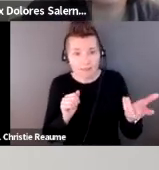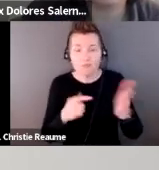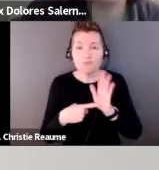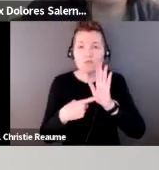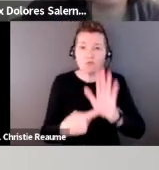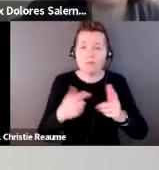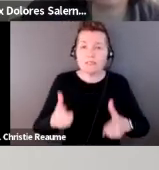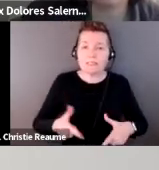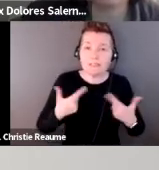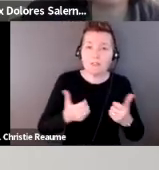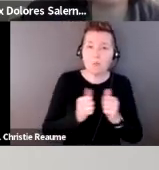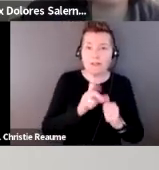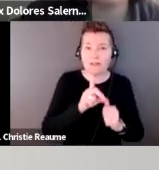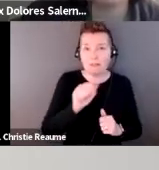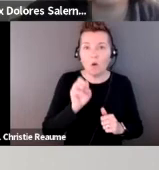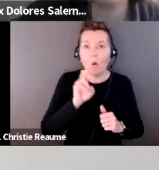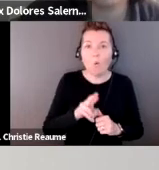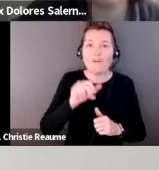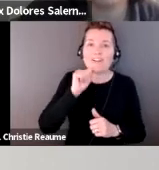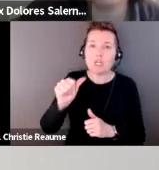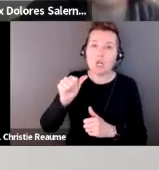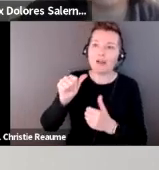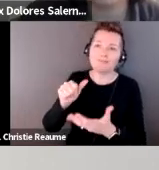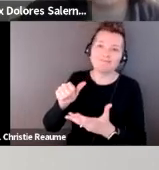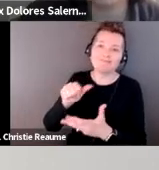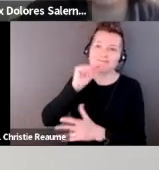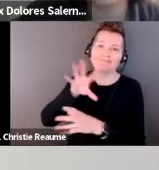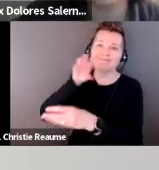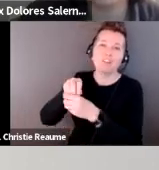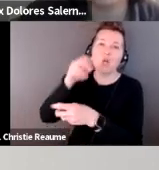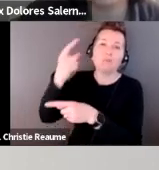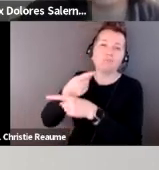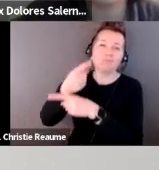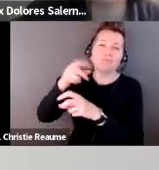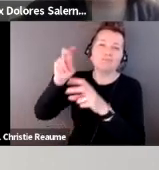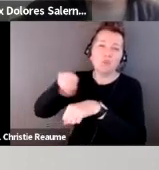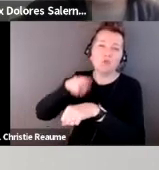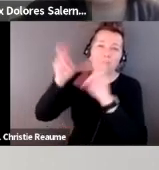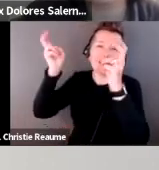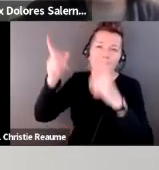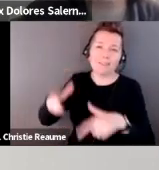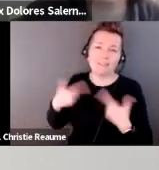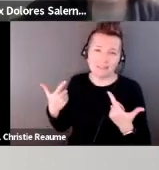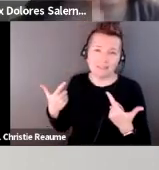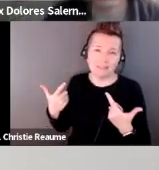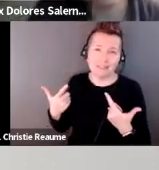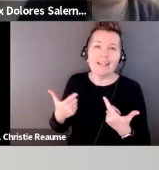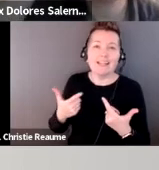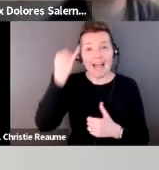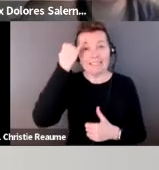non-normative identity. All reframed reframed the work of studio practice idea of work itself.